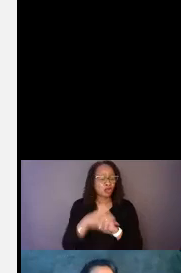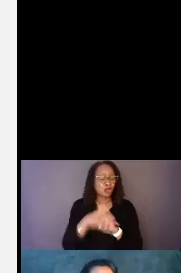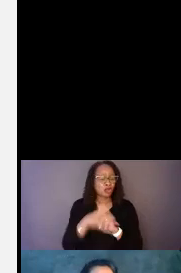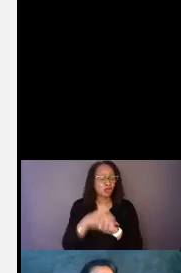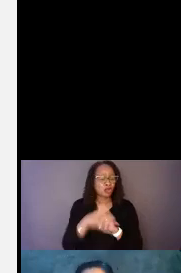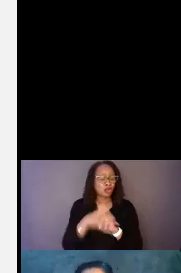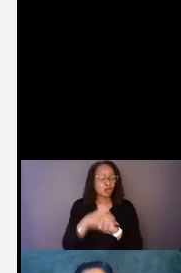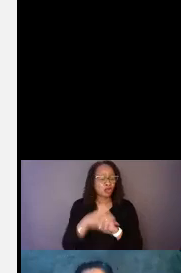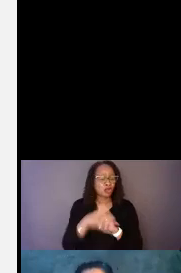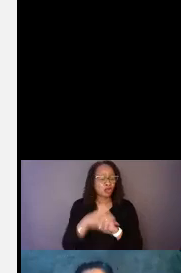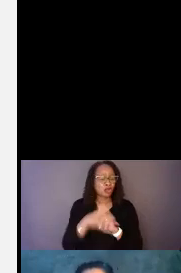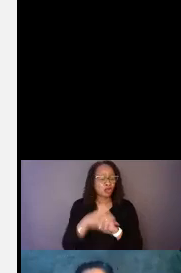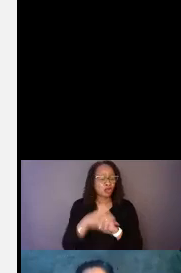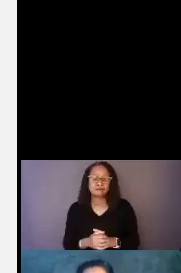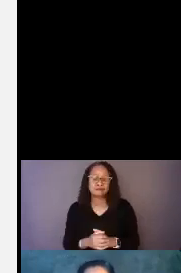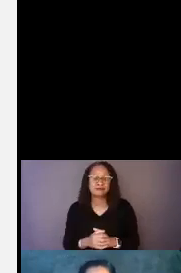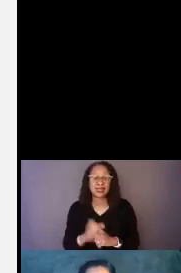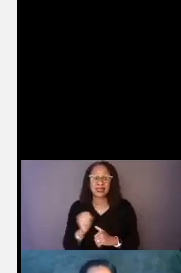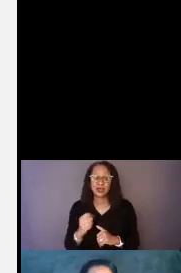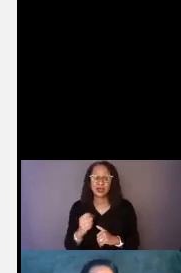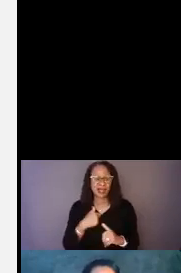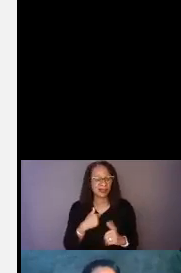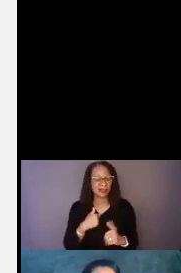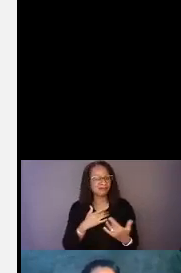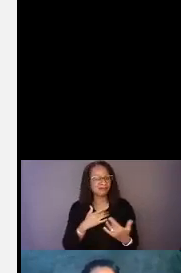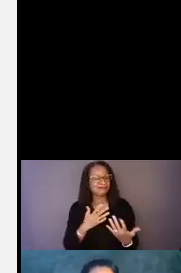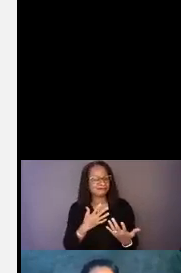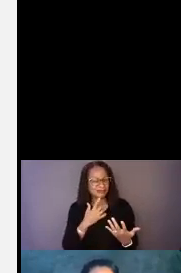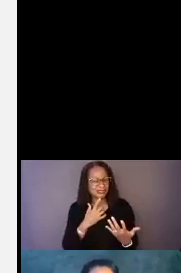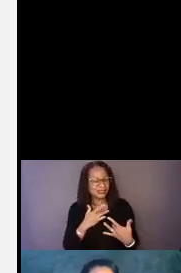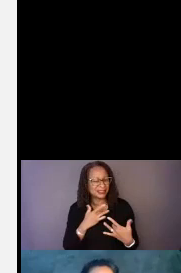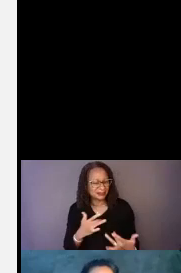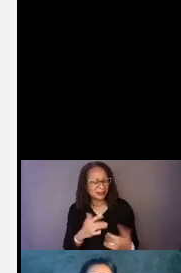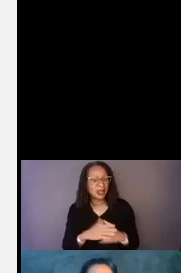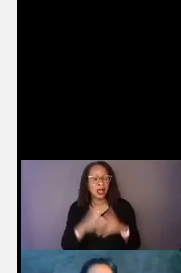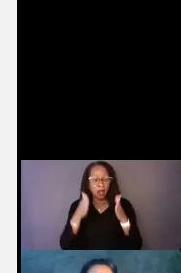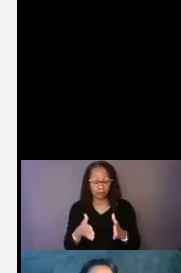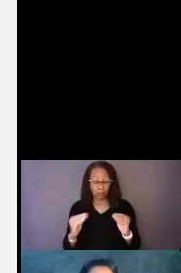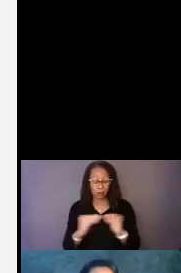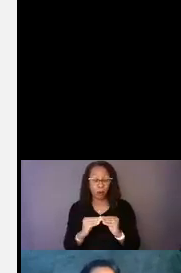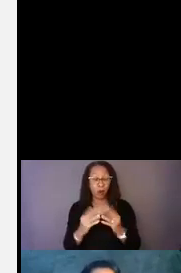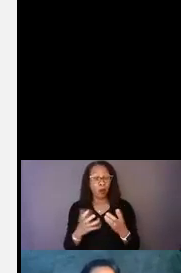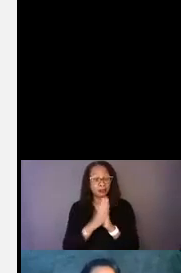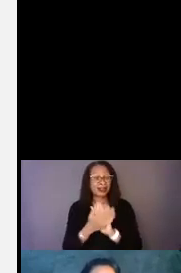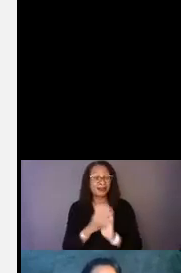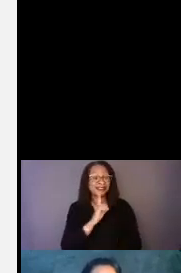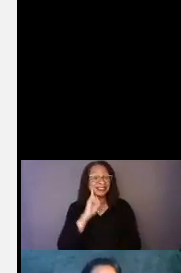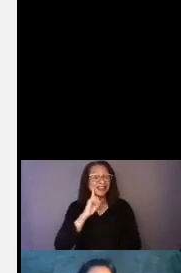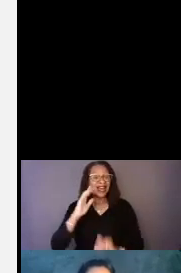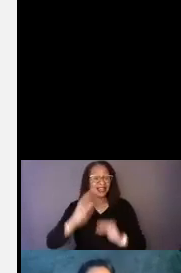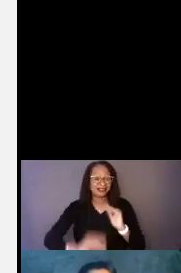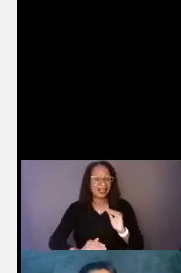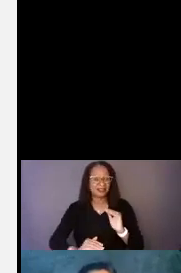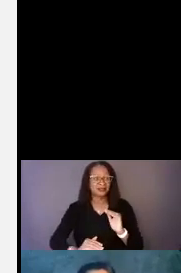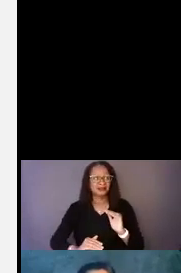And so I'd venture to say that the person is more wanting to be called deaf